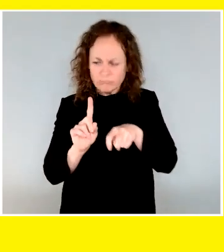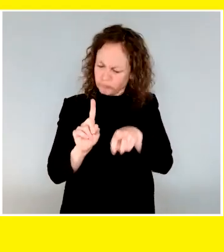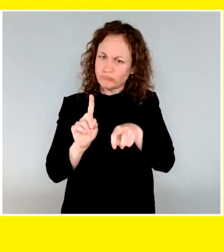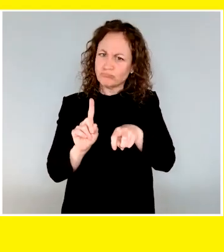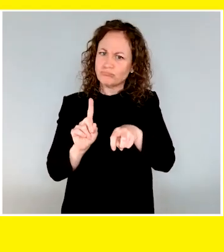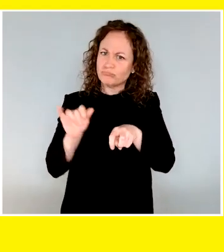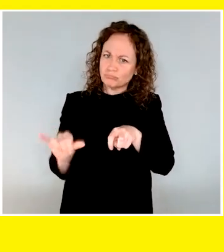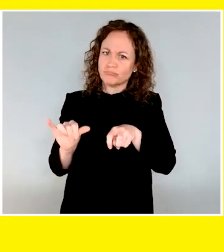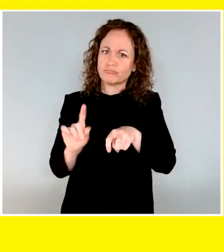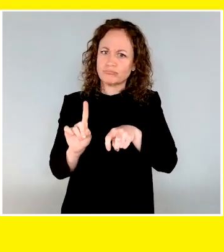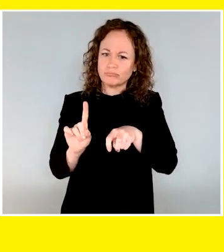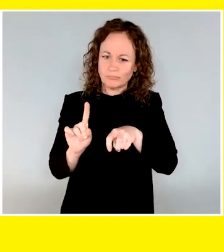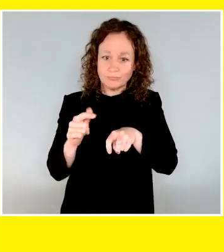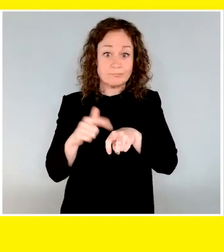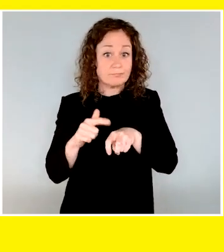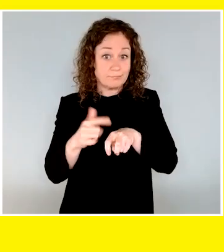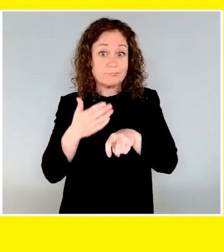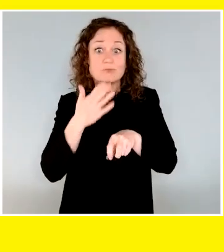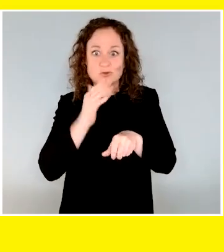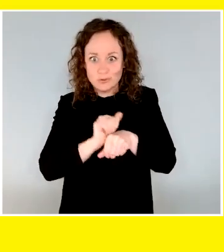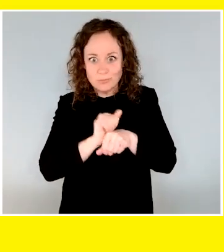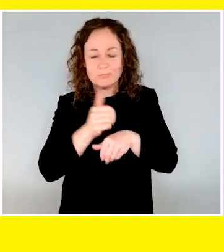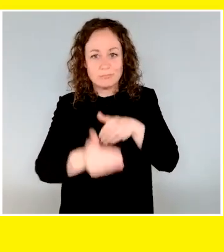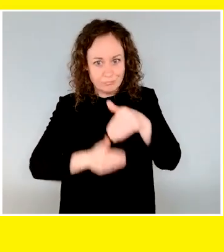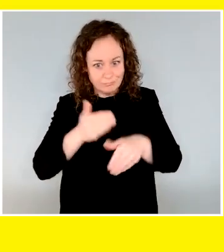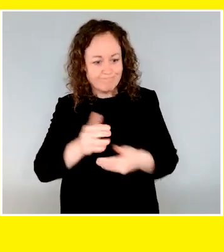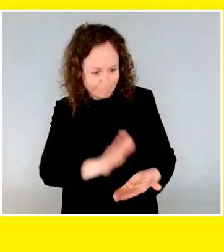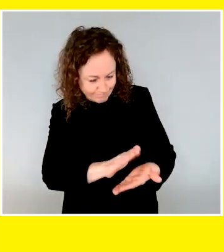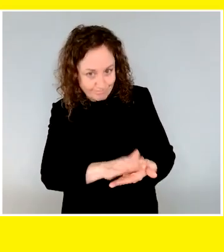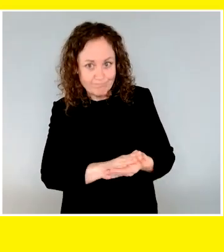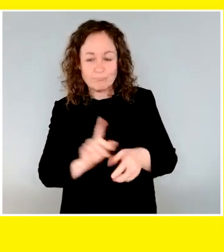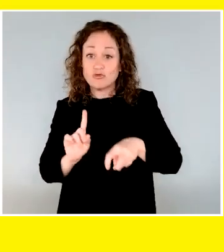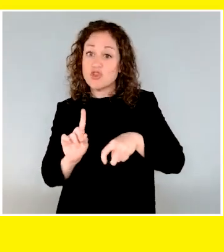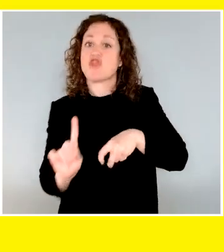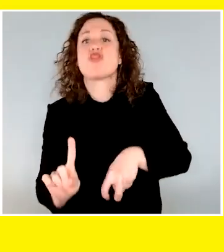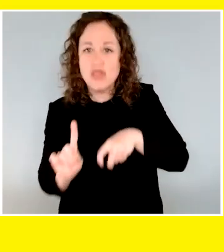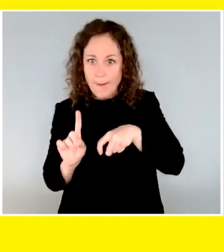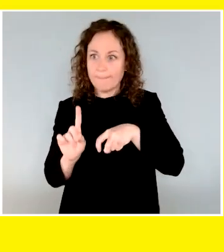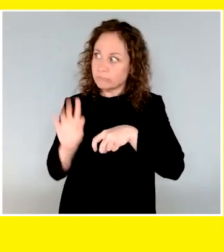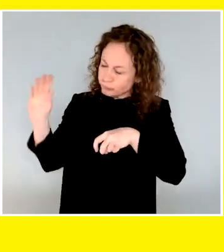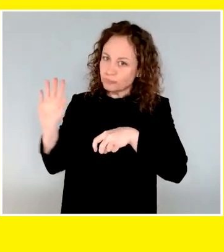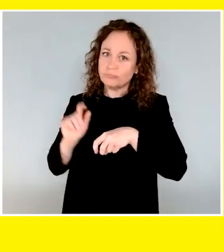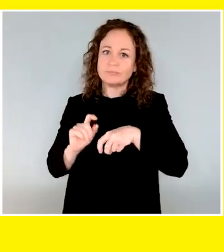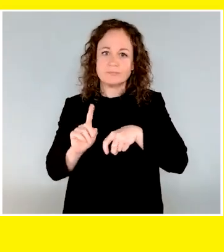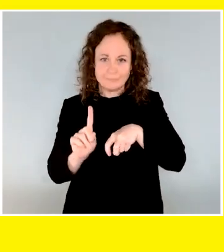natural obstacles along the way, praise is given when the dog compensates for these intentional missteps.